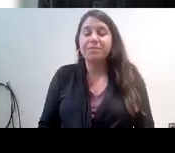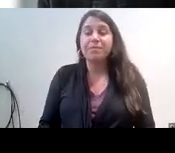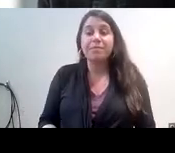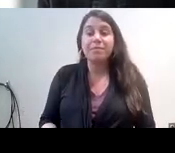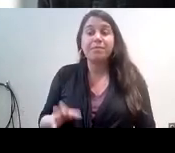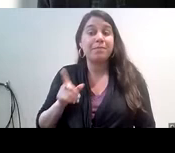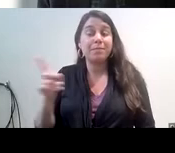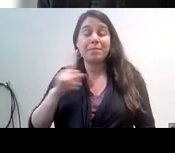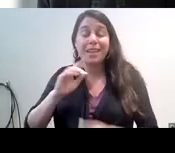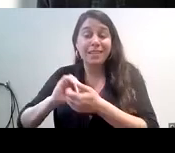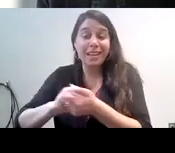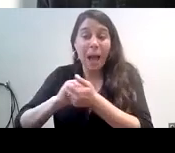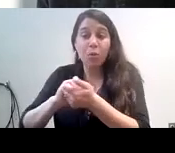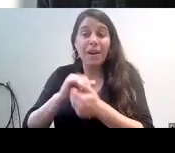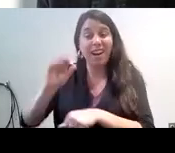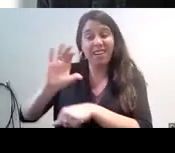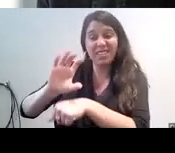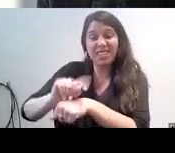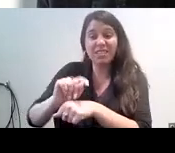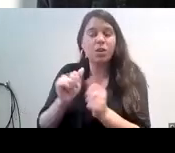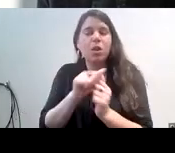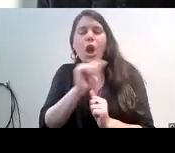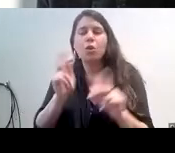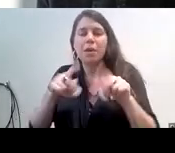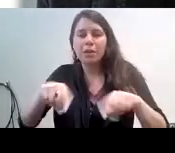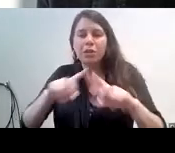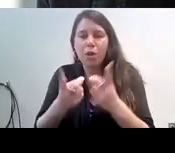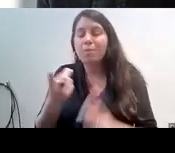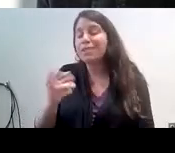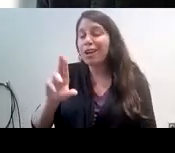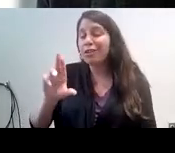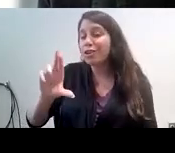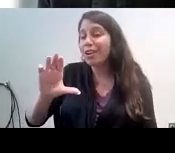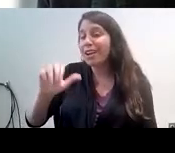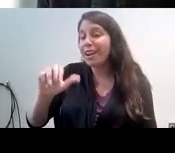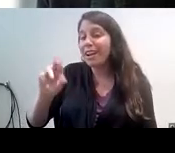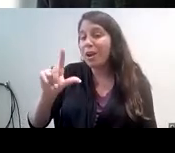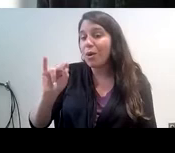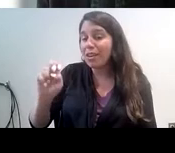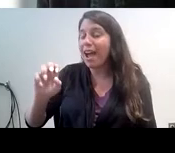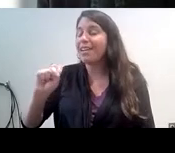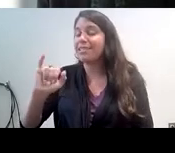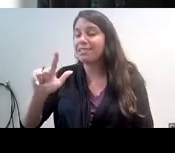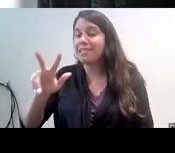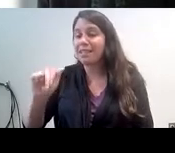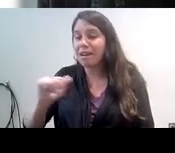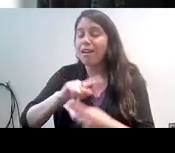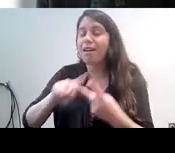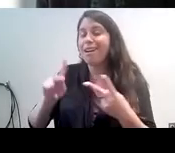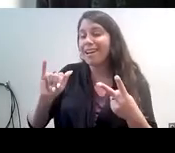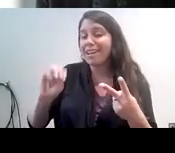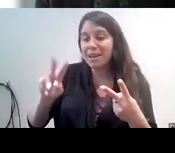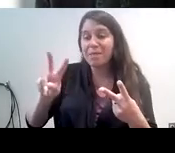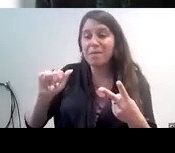consultant with a couple other members of our department, and Drs. Caroline Silva and Kim Van Orden, and he's been an outstanding